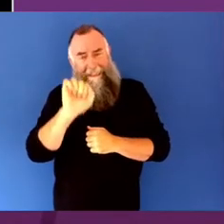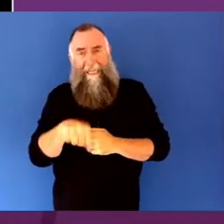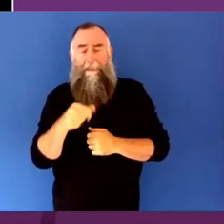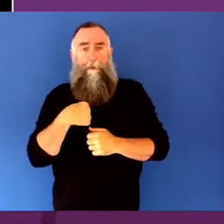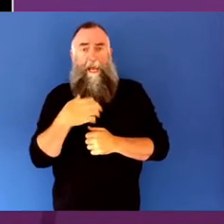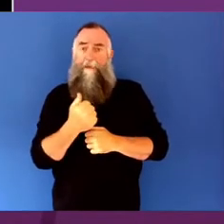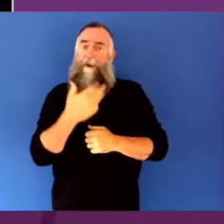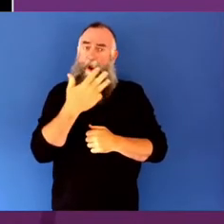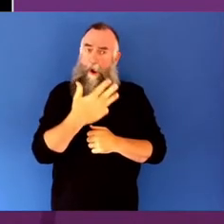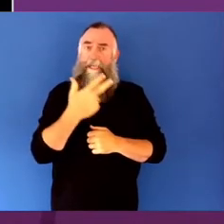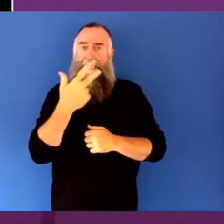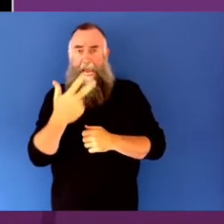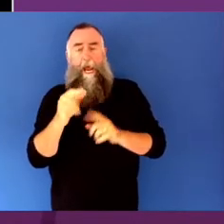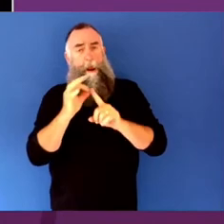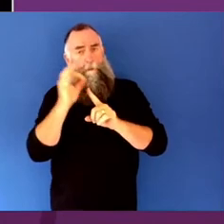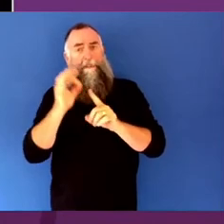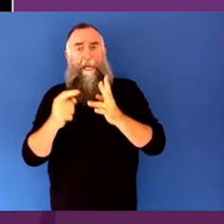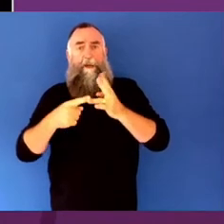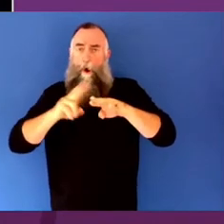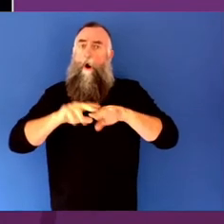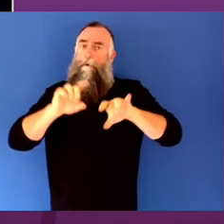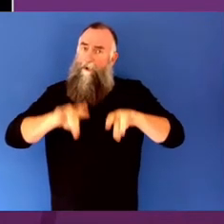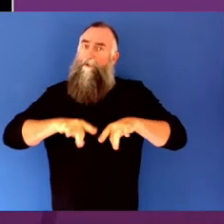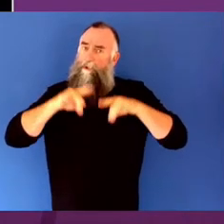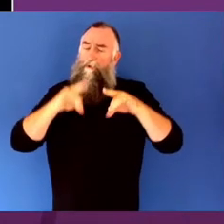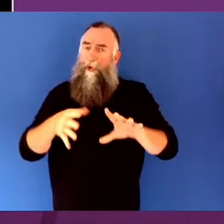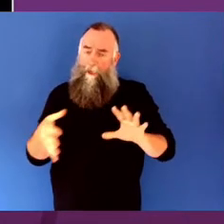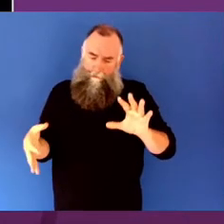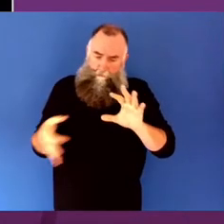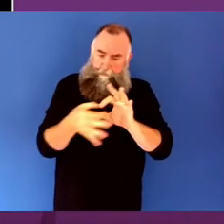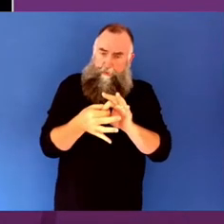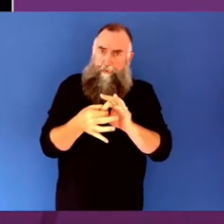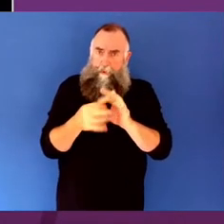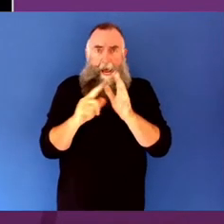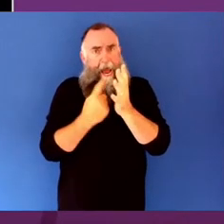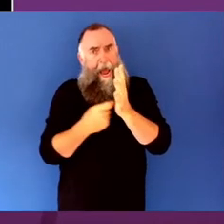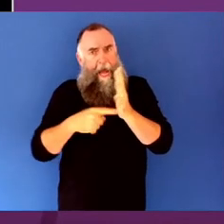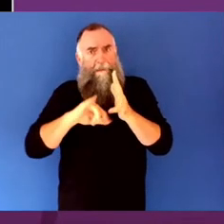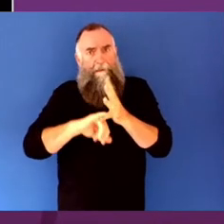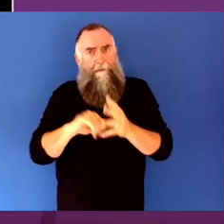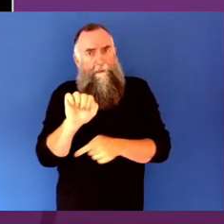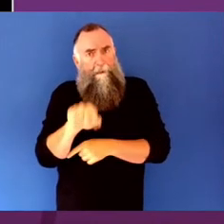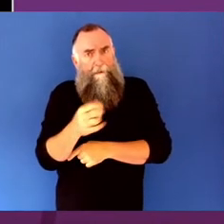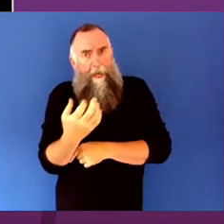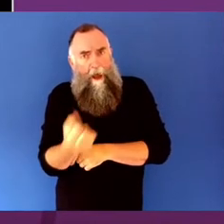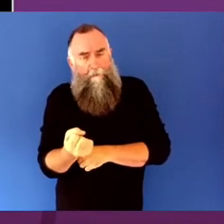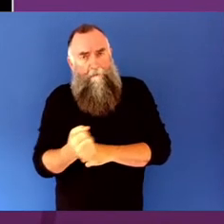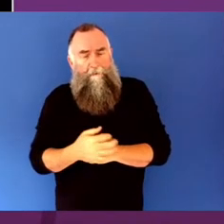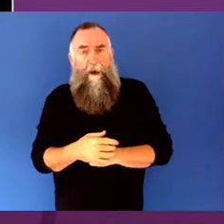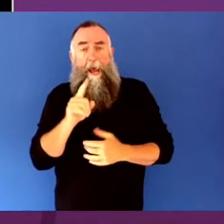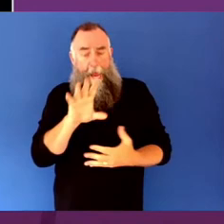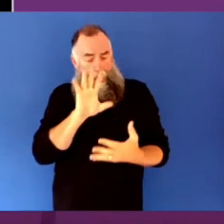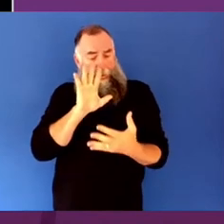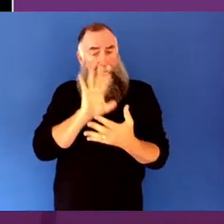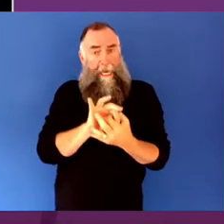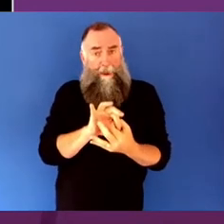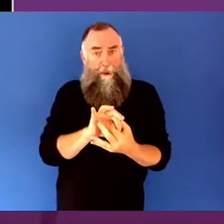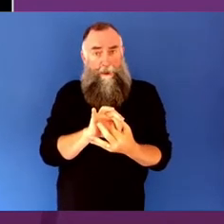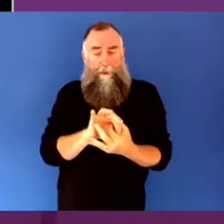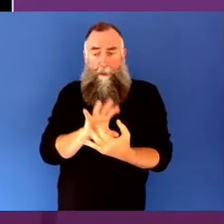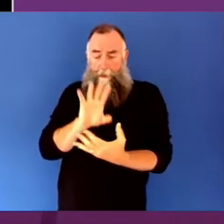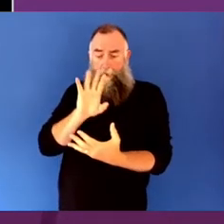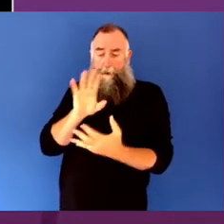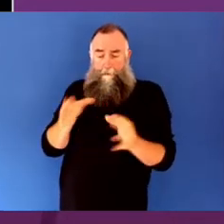Australians engage with the arts in some way. And connection and wellbeing are significant drivers